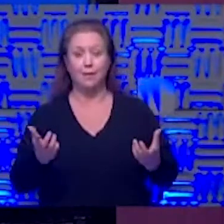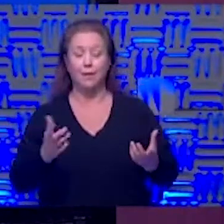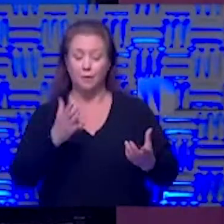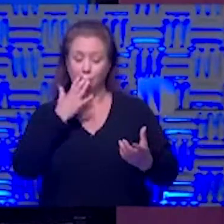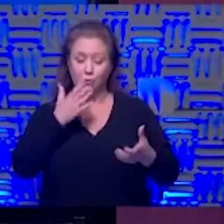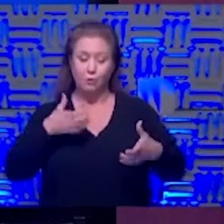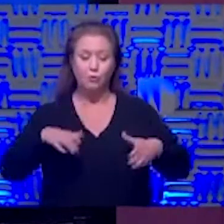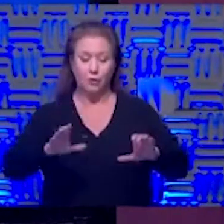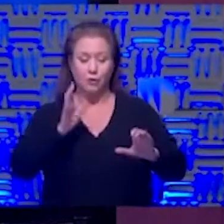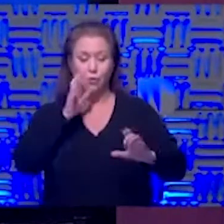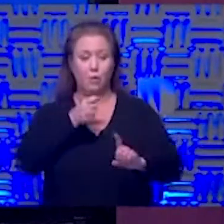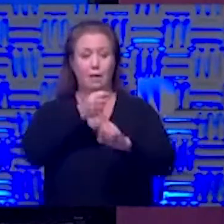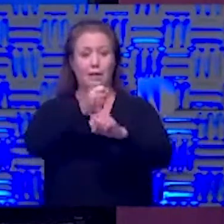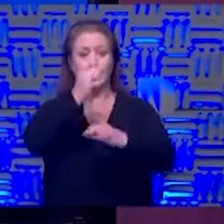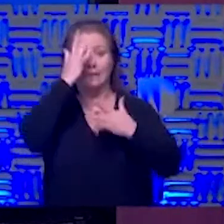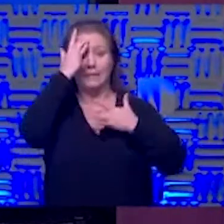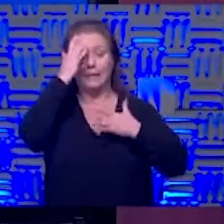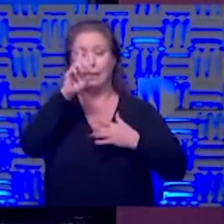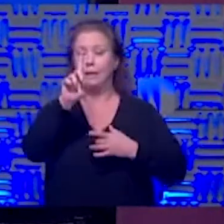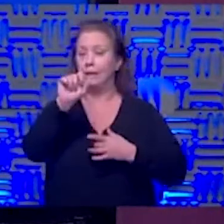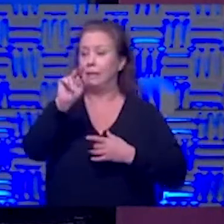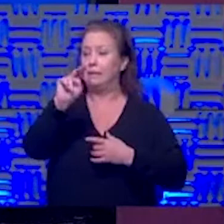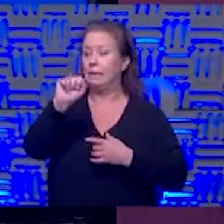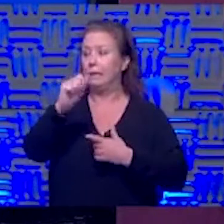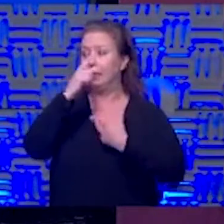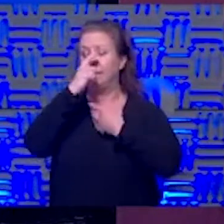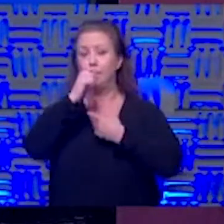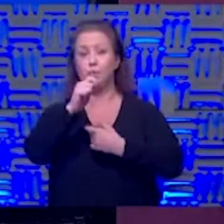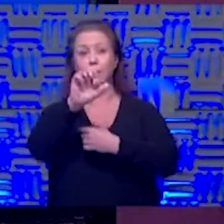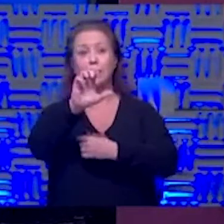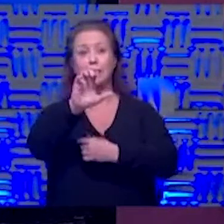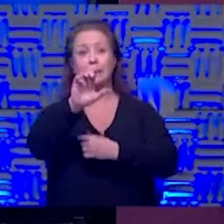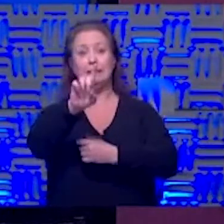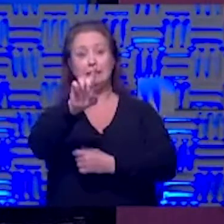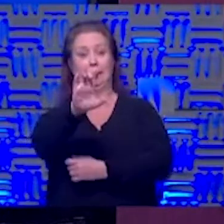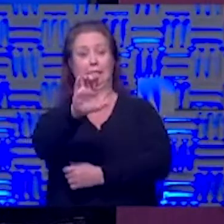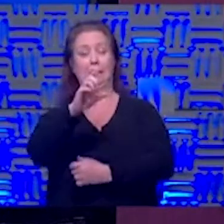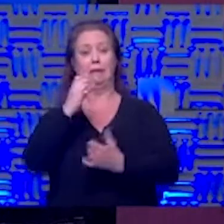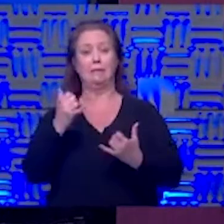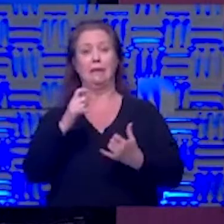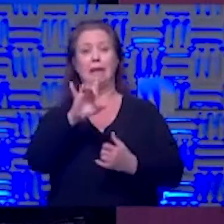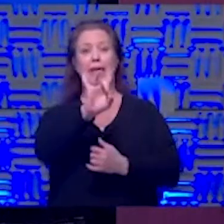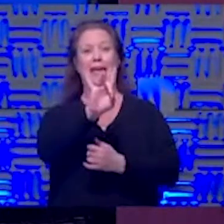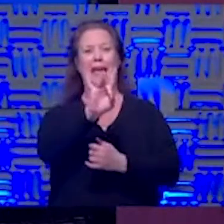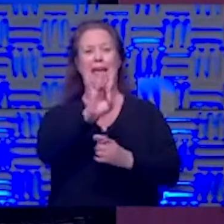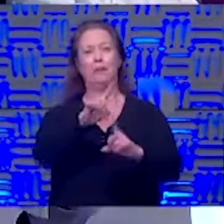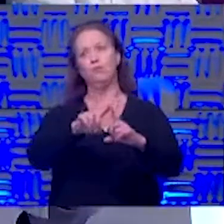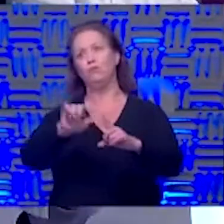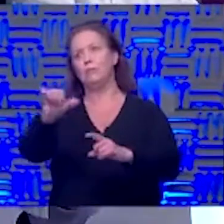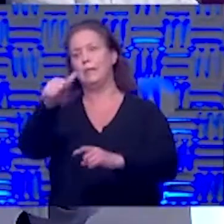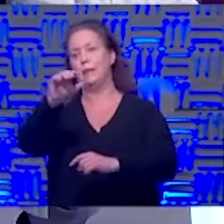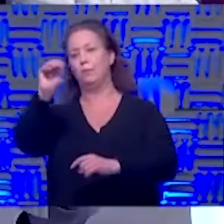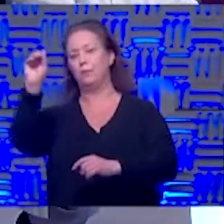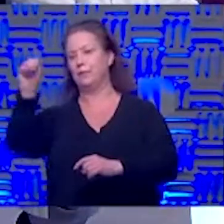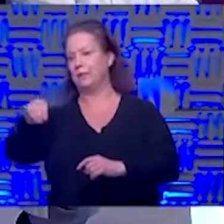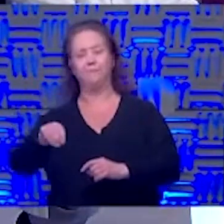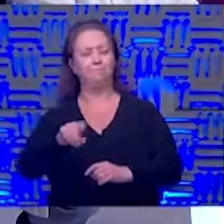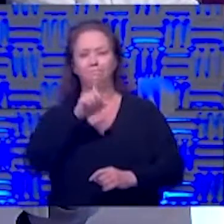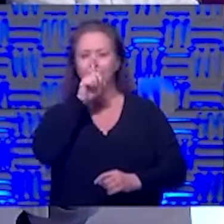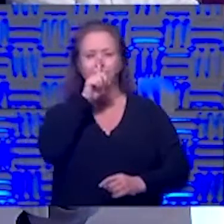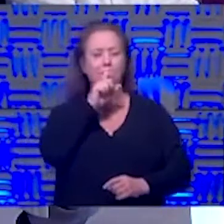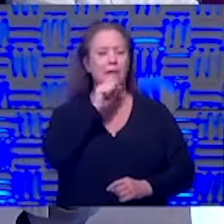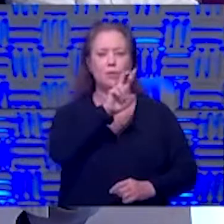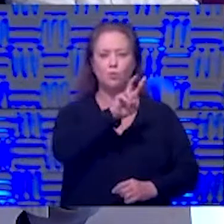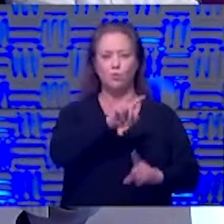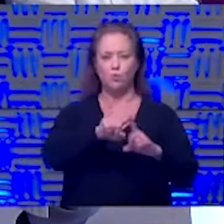good chance you're going to get it and dana interesting stuff coming out of cdc right now that says eight to ten percent not two or three percent eight